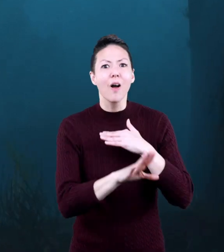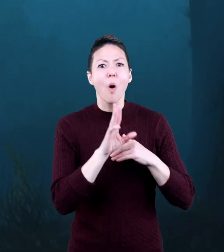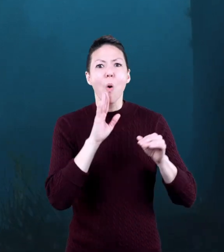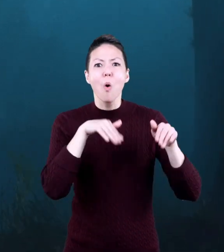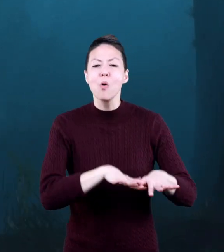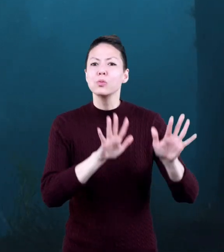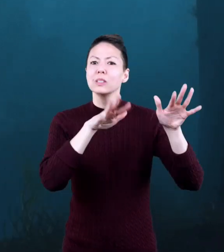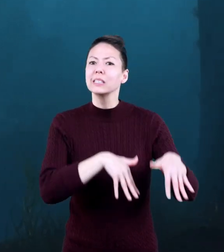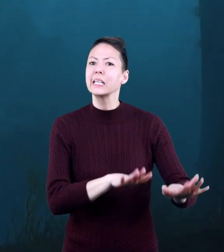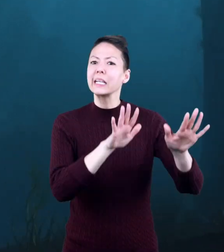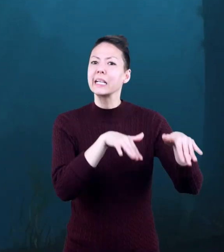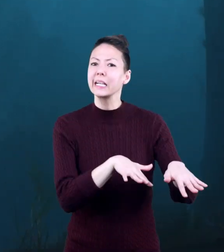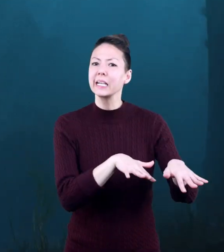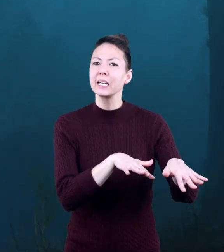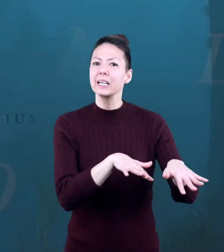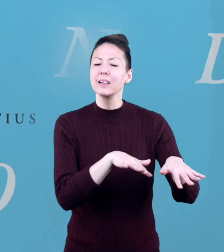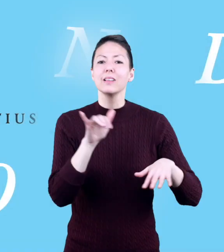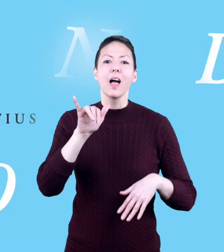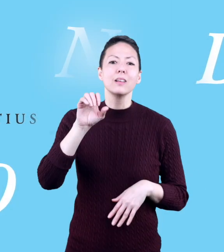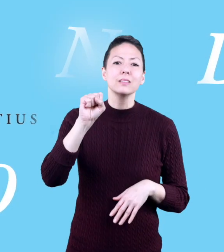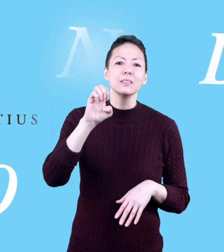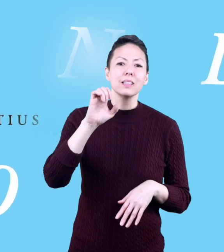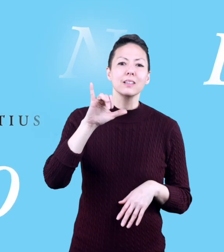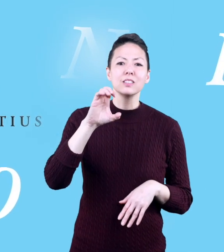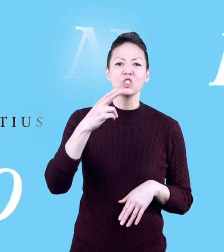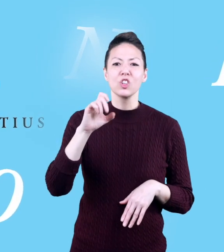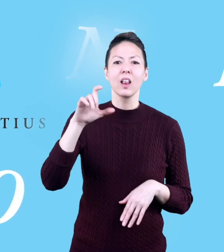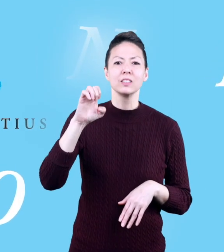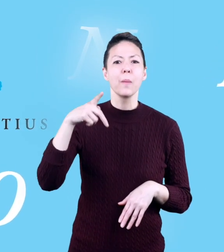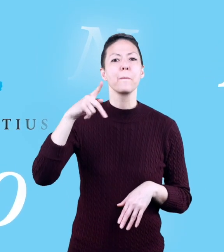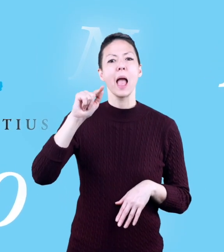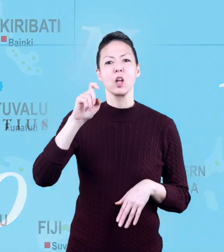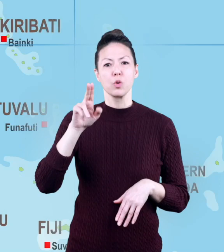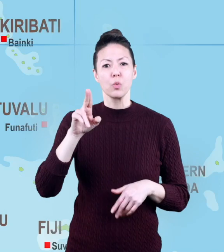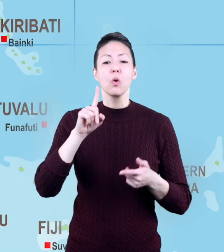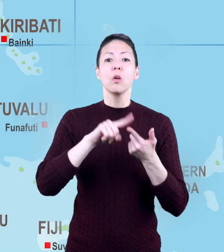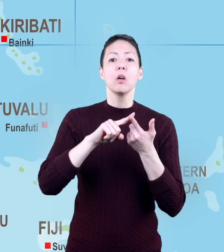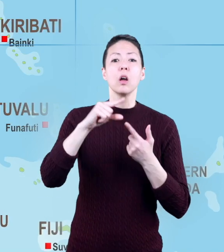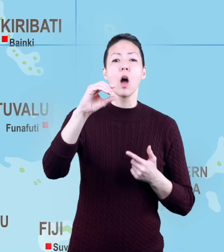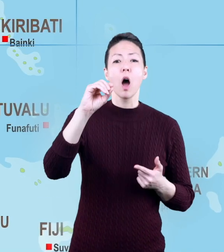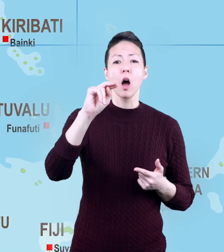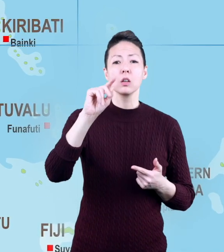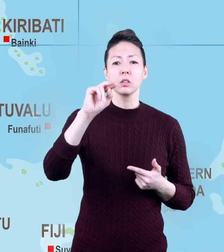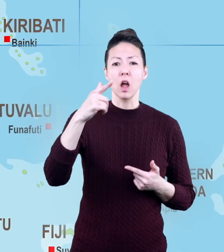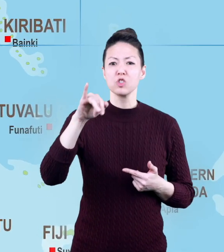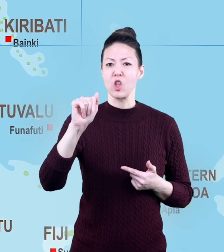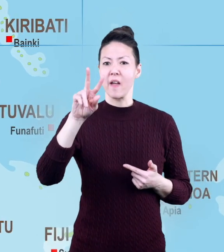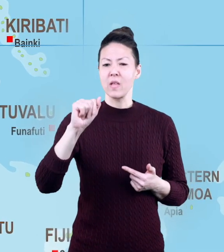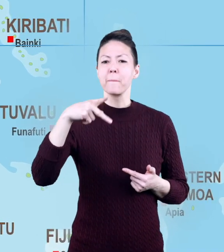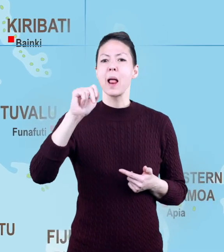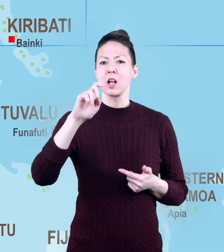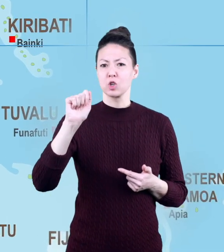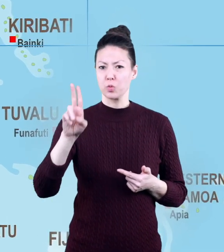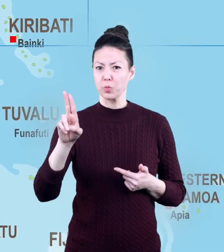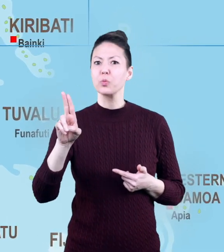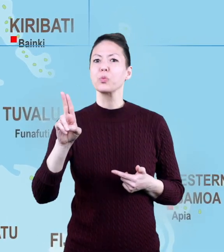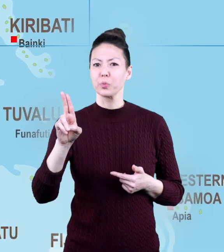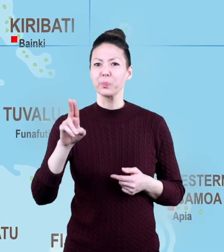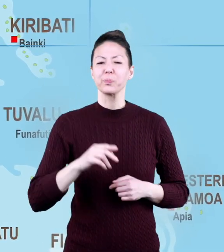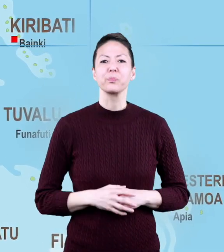are even under the ocean, like the Seychelles Plateau or the Antong-Java Plateau.